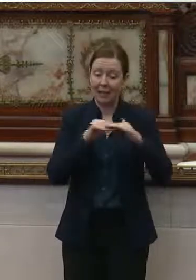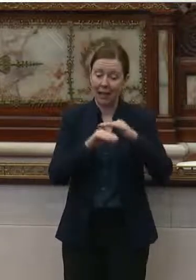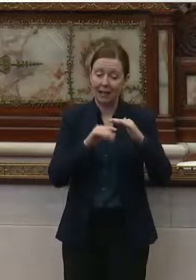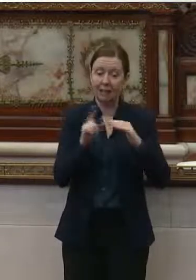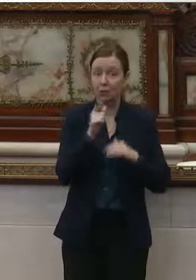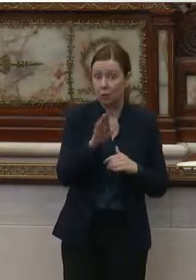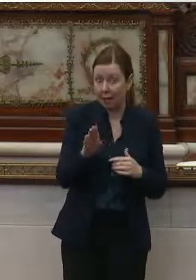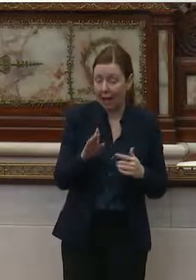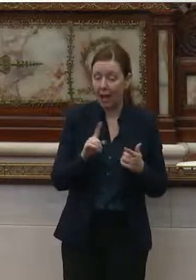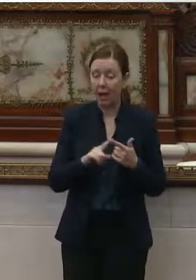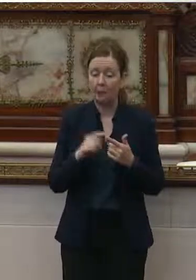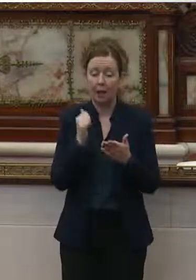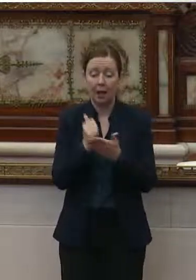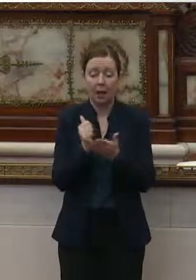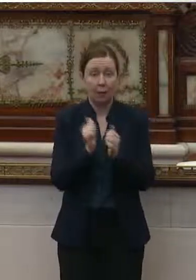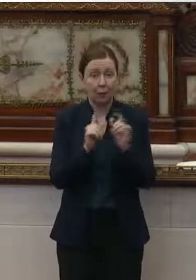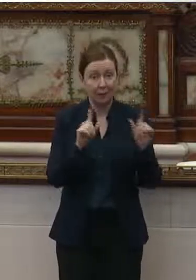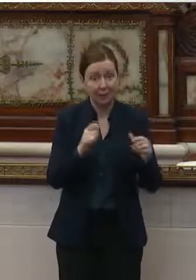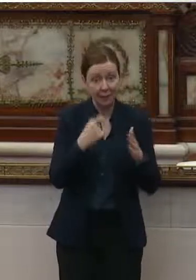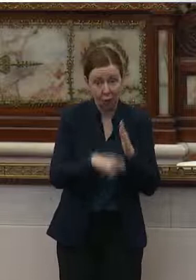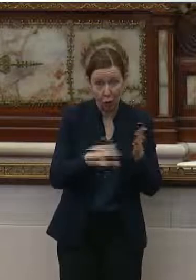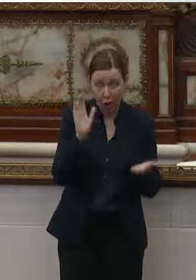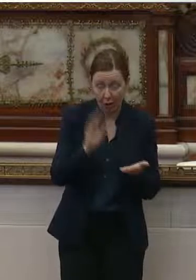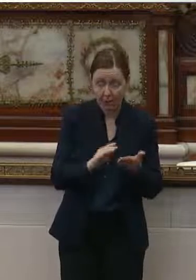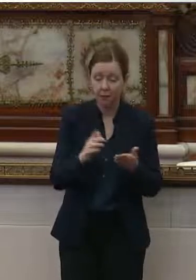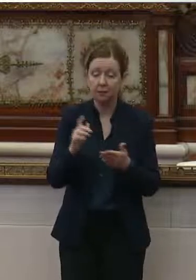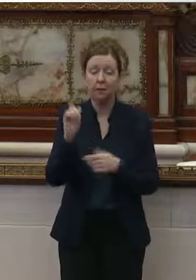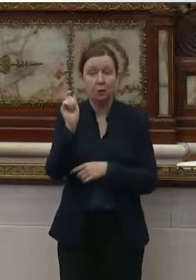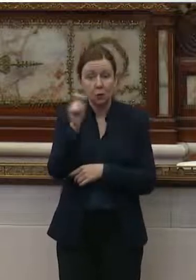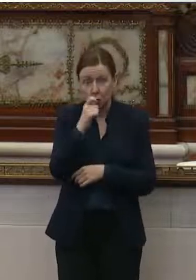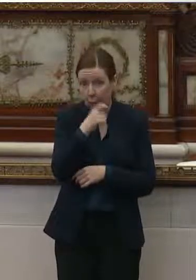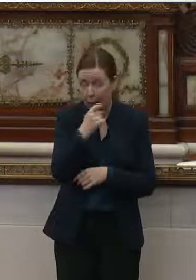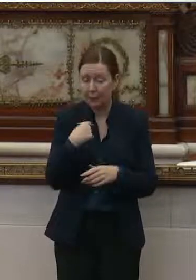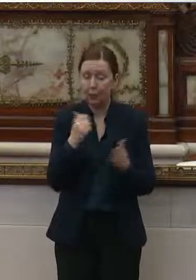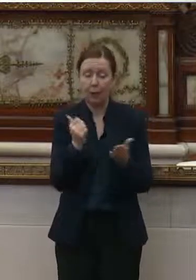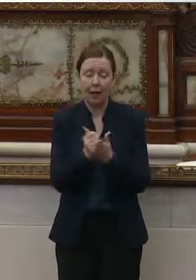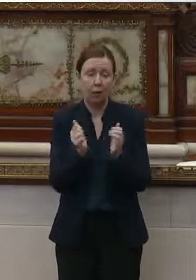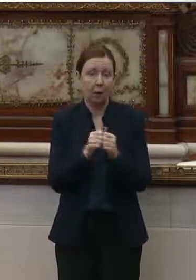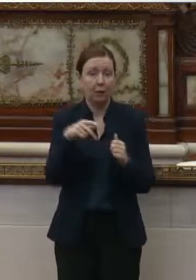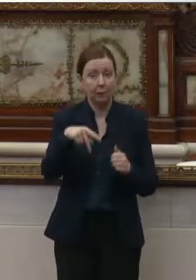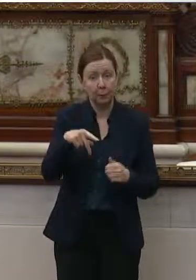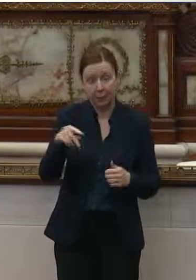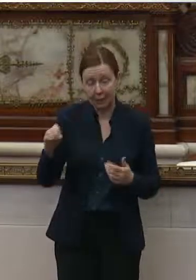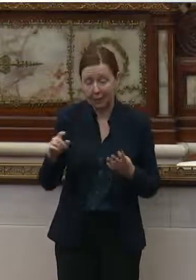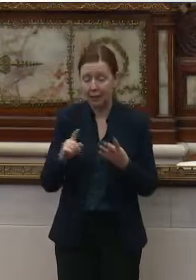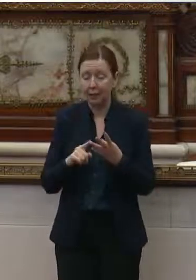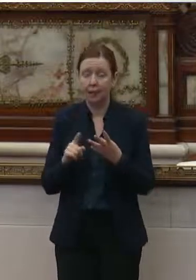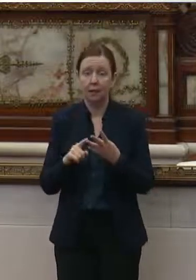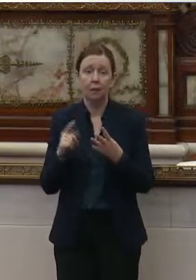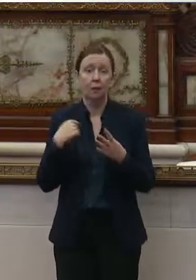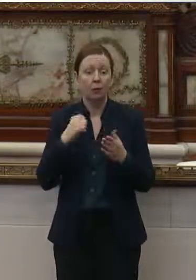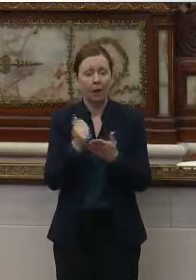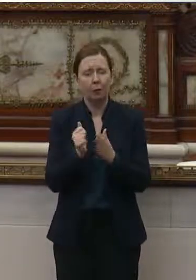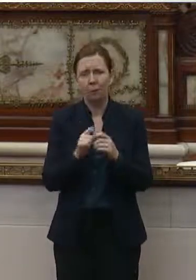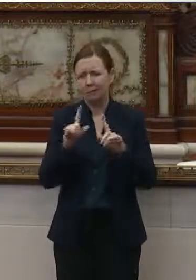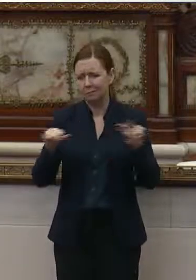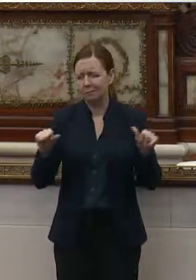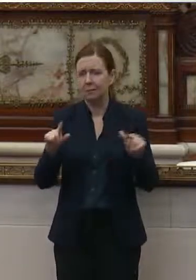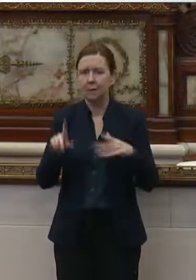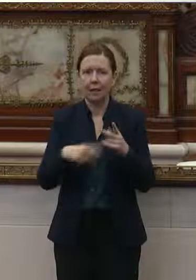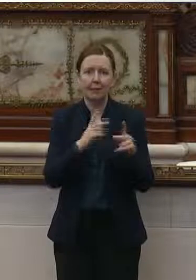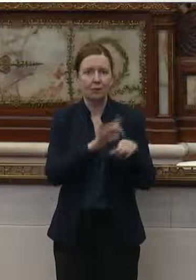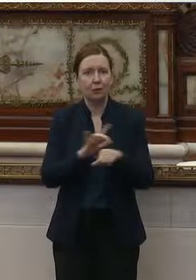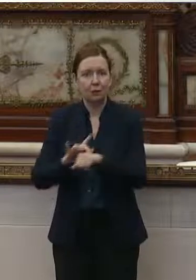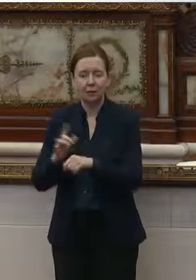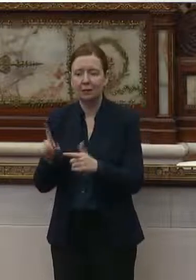lab, help with the testing costs, swabbing. We help them with PPE. We help them with all sorts of resources.